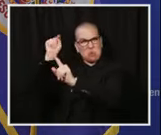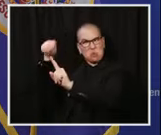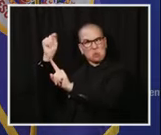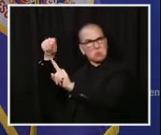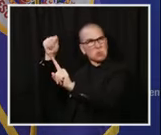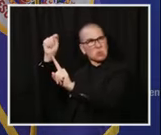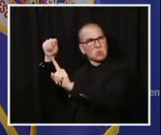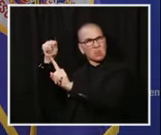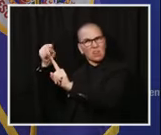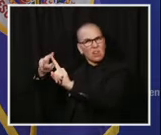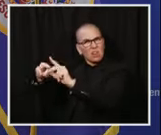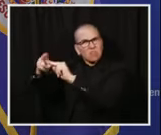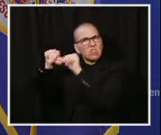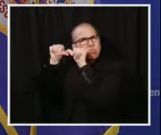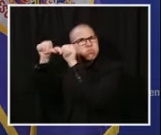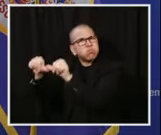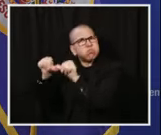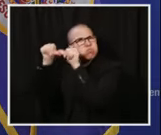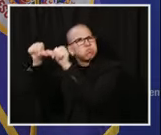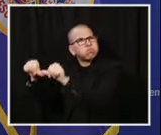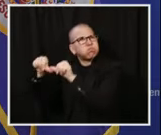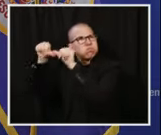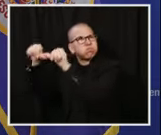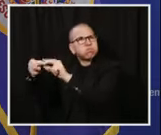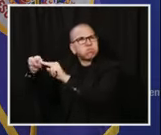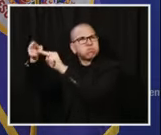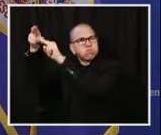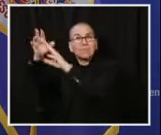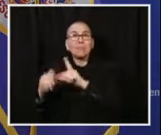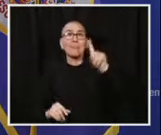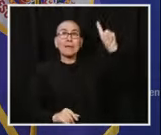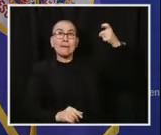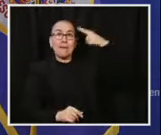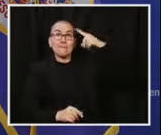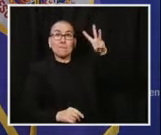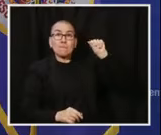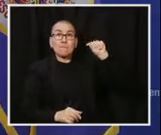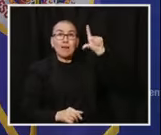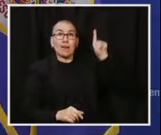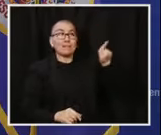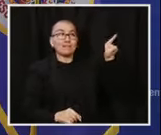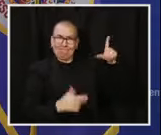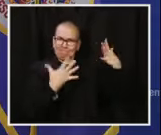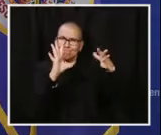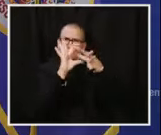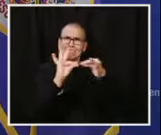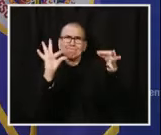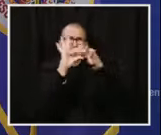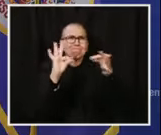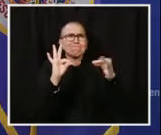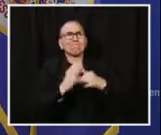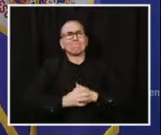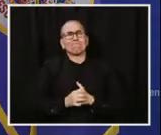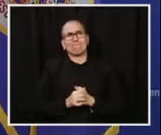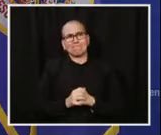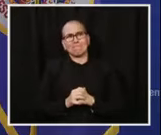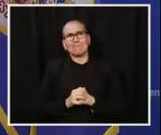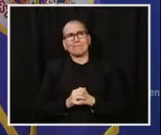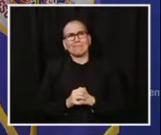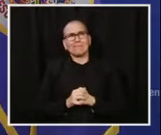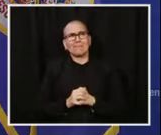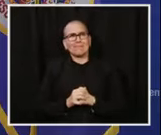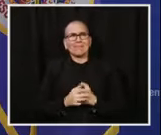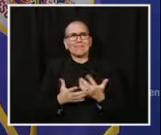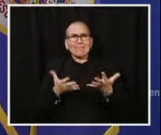are important to highlight, as the governor has said, because these are the real stories behind the numbers of how COVID is affecting such